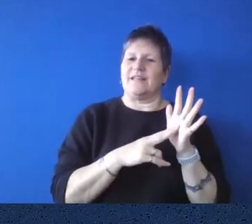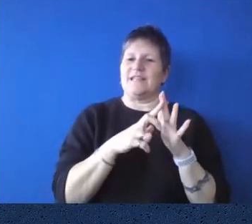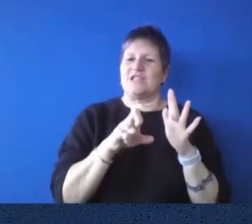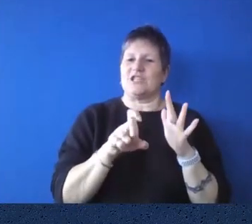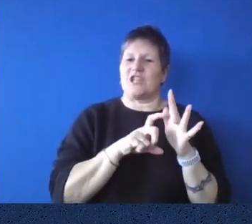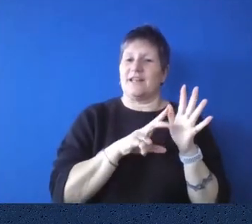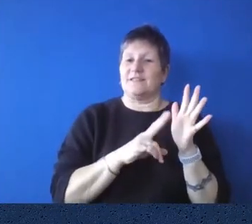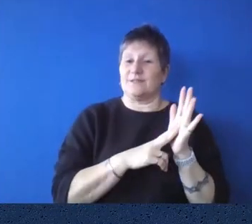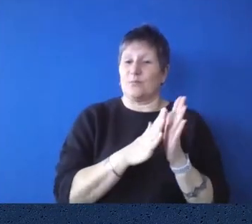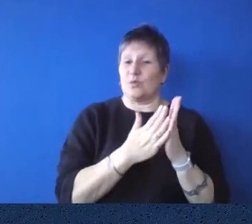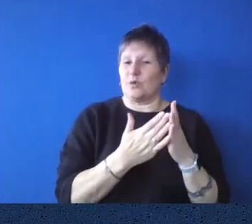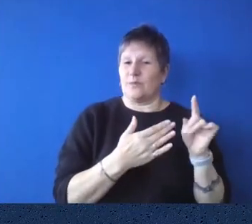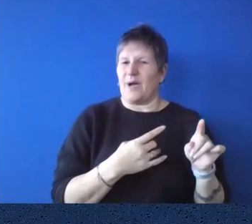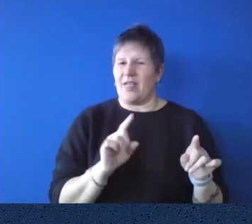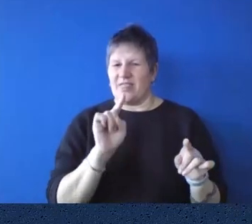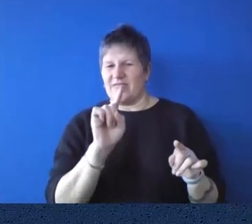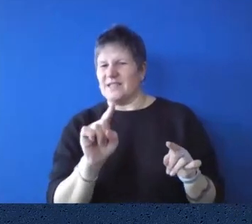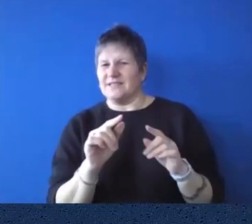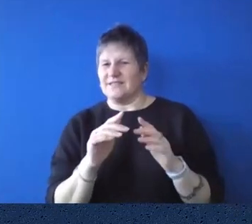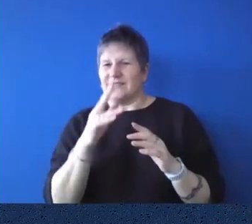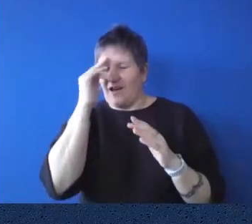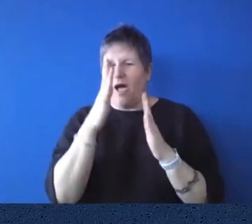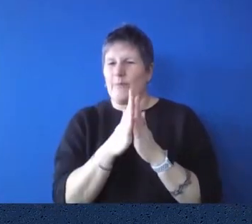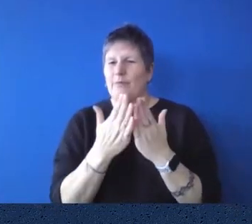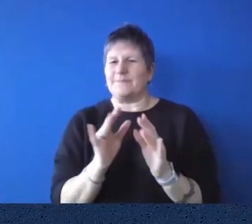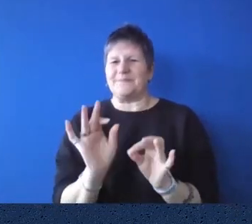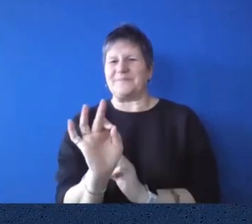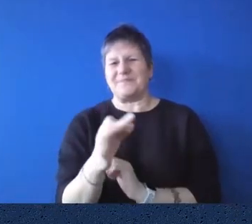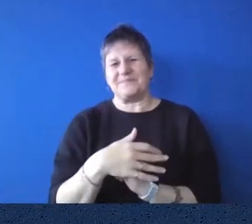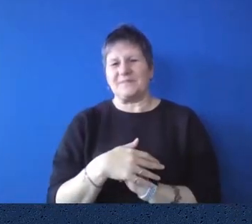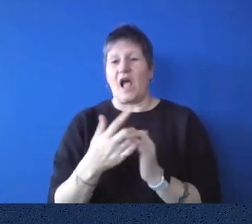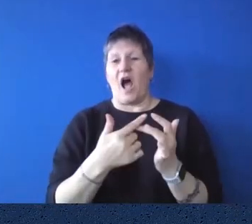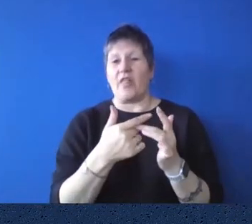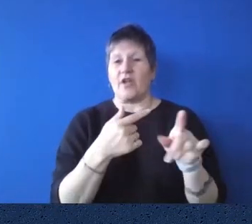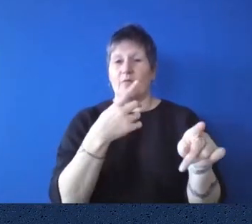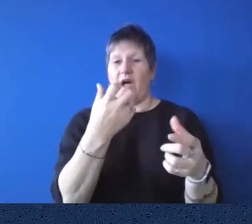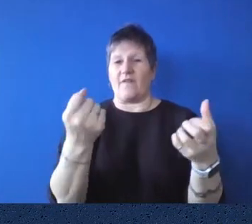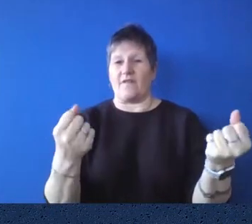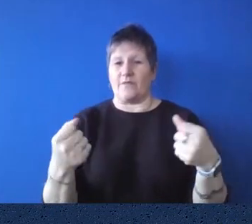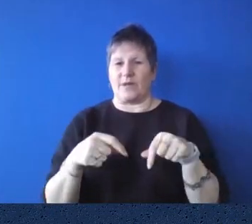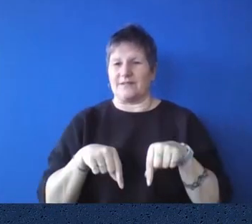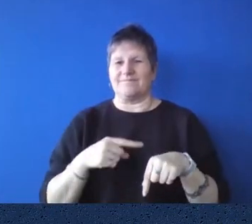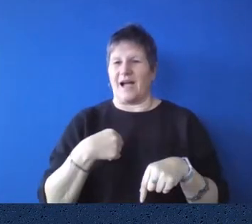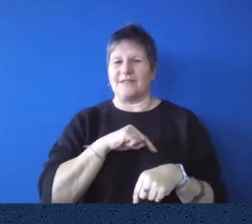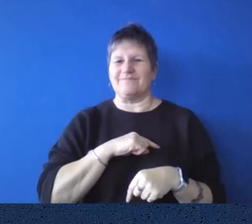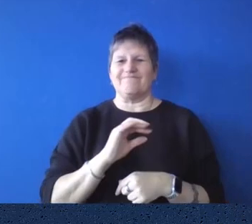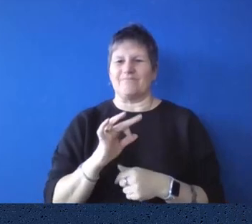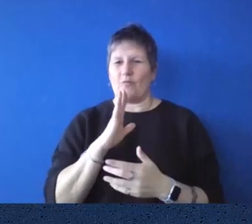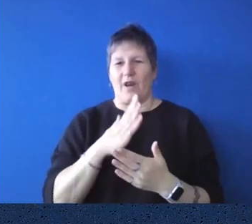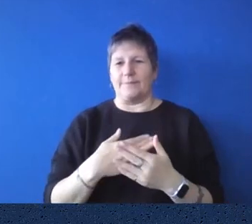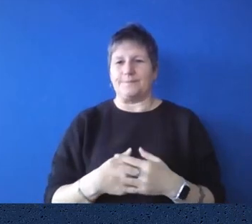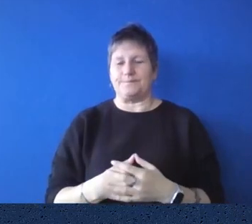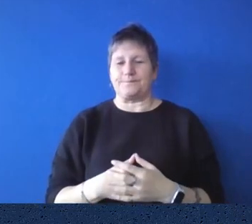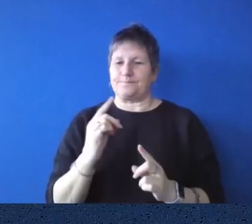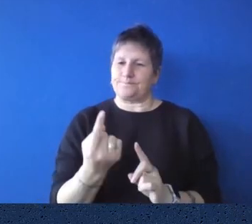it's not a place for this, this library anymore, but certainly other libraries would have that material. Now we did mention that